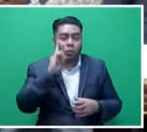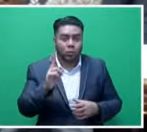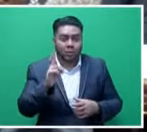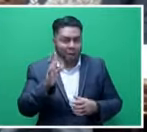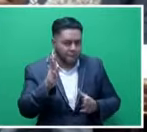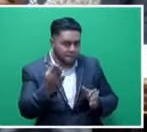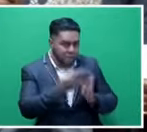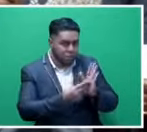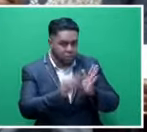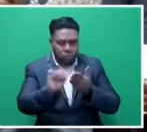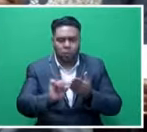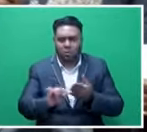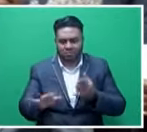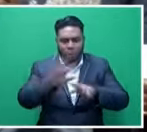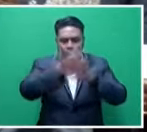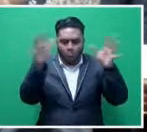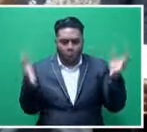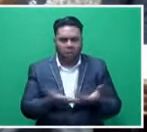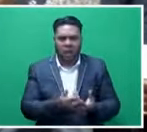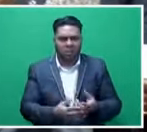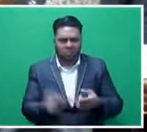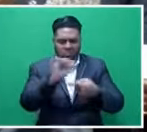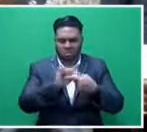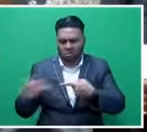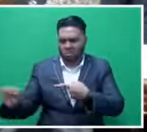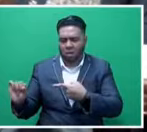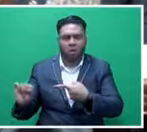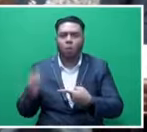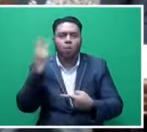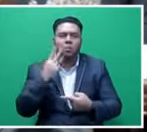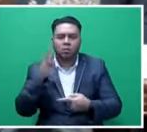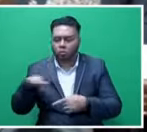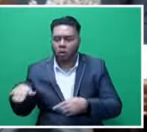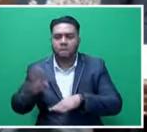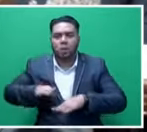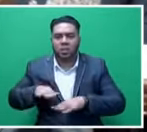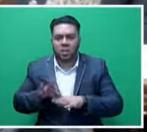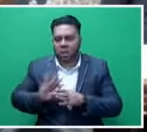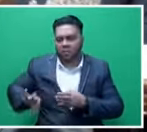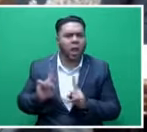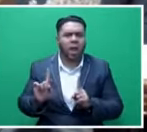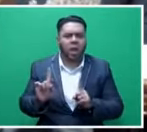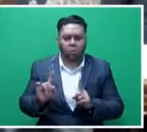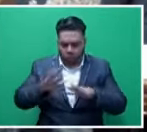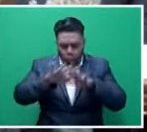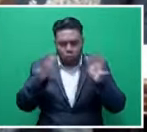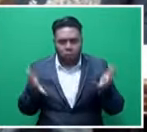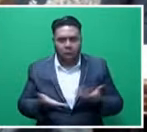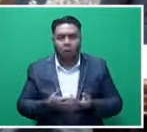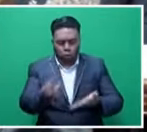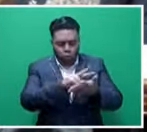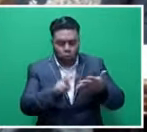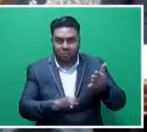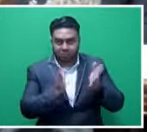allocation, we need to look at holistically. It's not only rest with the Ministry of Women, Children, and Poverty Elevation. It's the entire budget. And I'd like to read that, Mr.